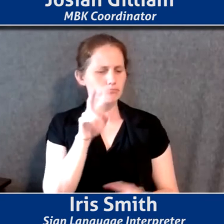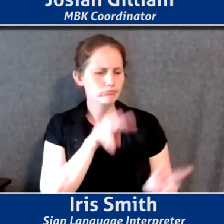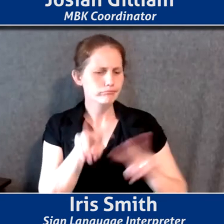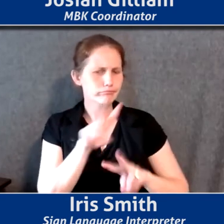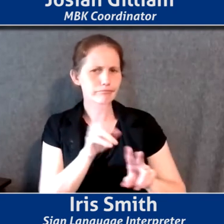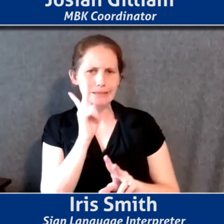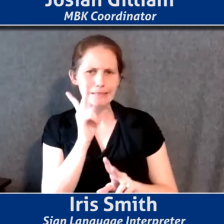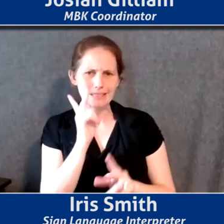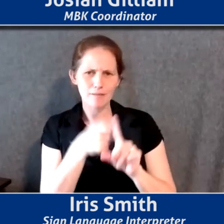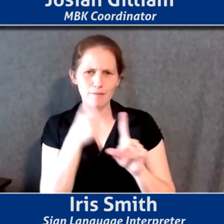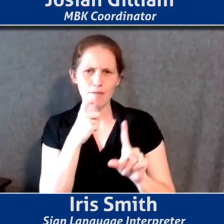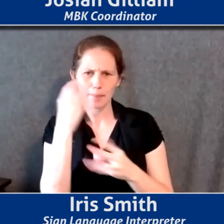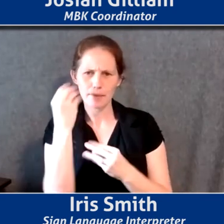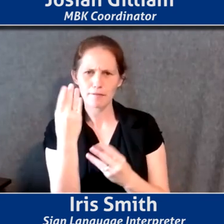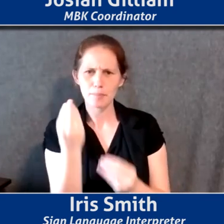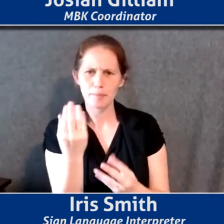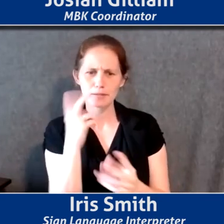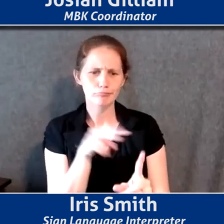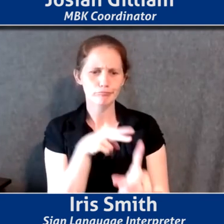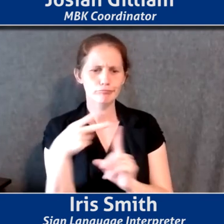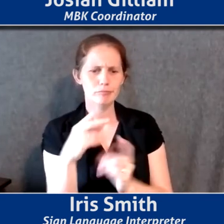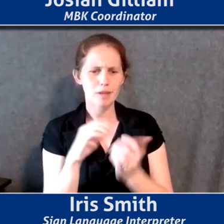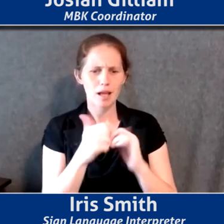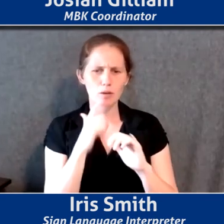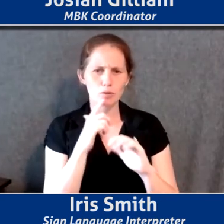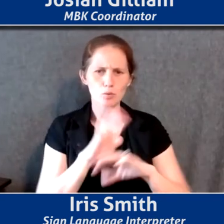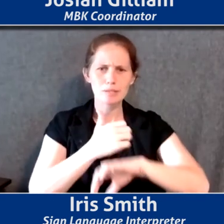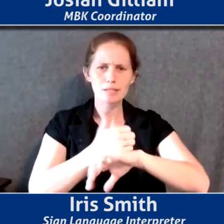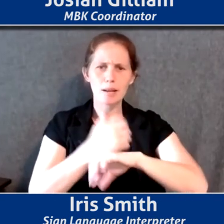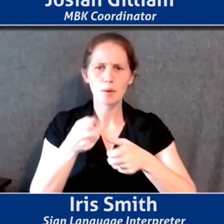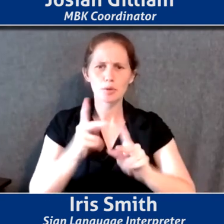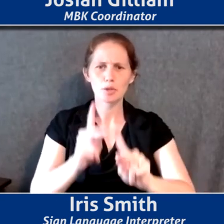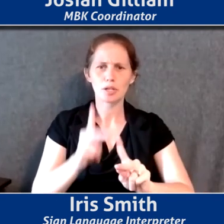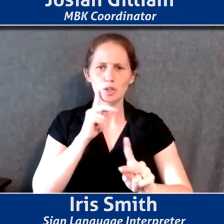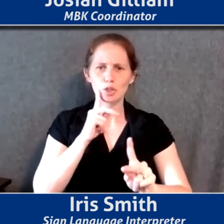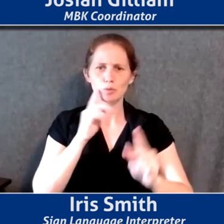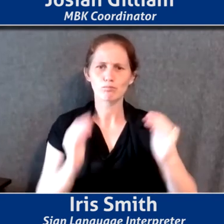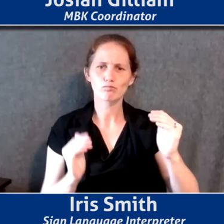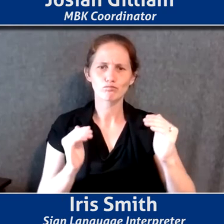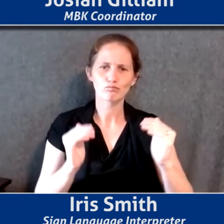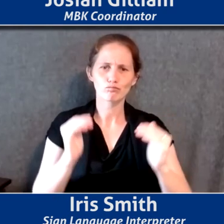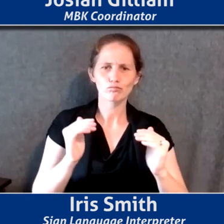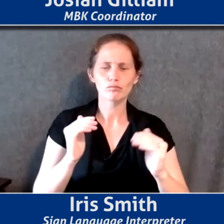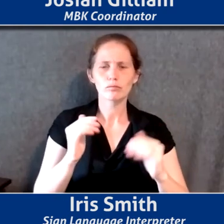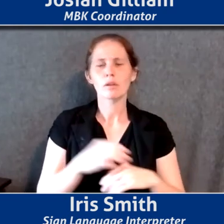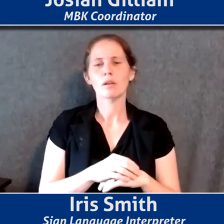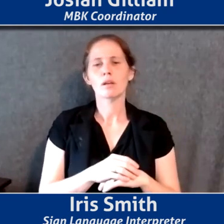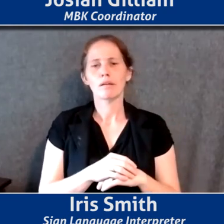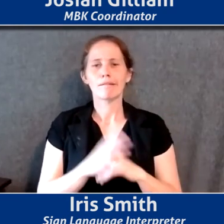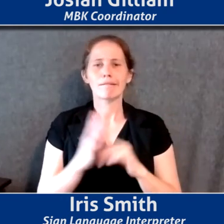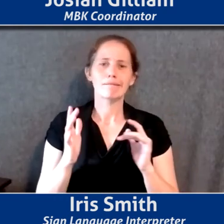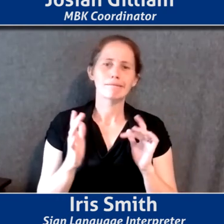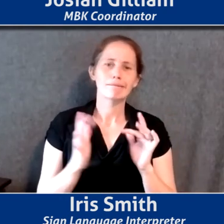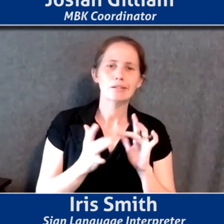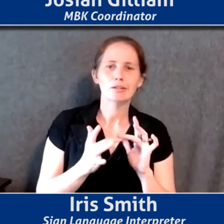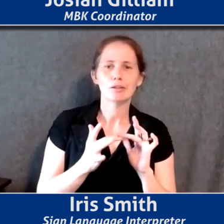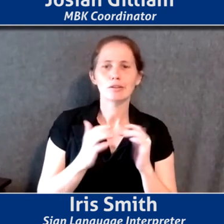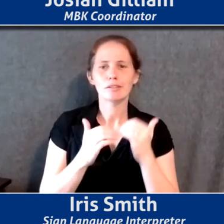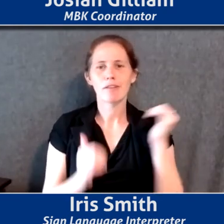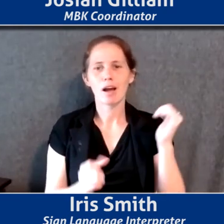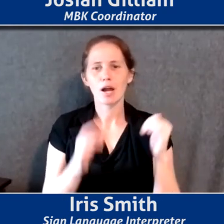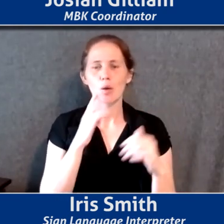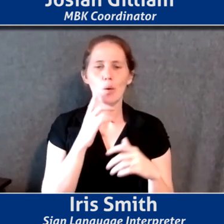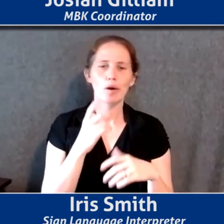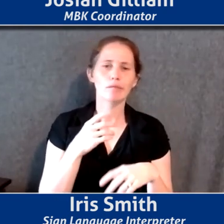find from a data perspective to articulate the opportunity and achievement gaps, the things like the digital divide, uh, or involvement with the criminal justice